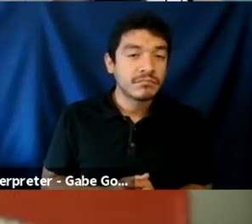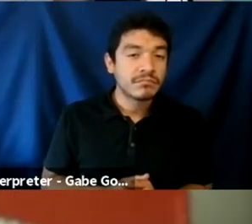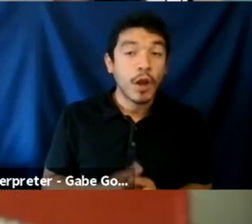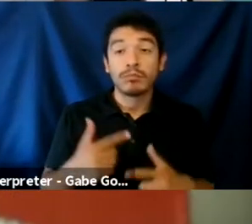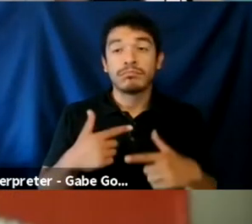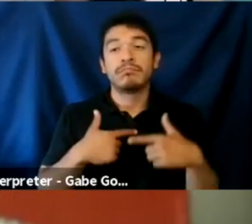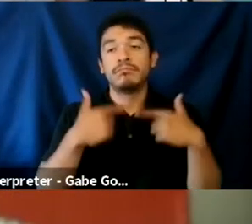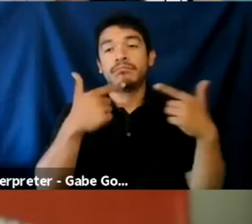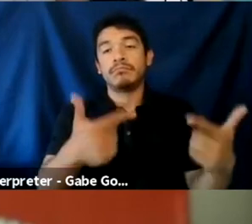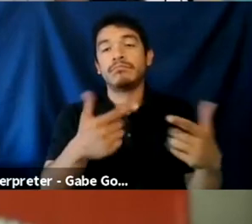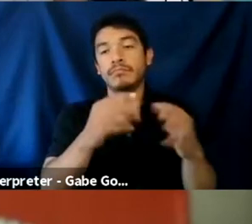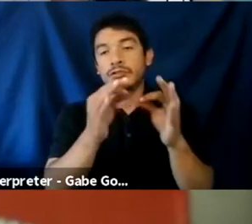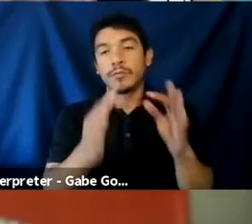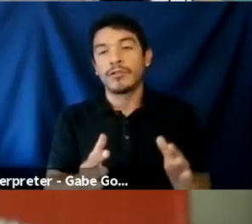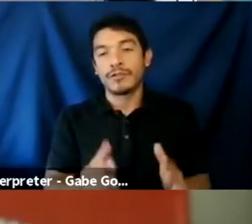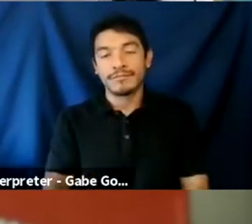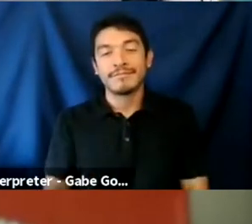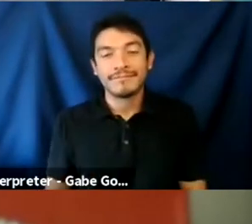Kishana.